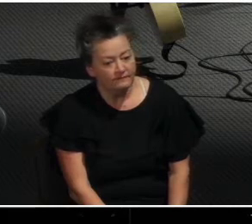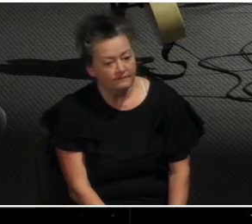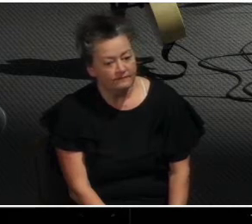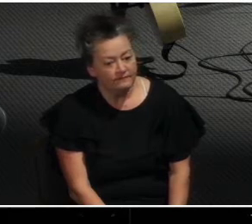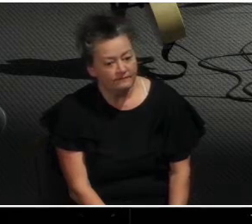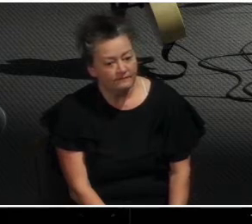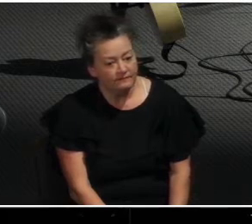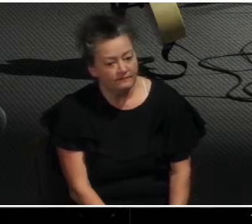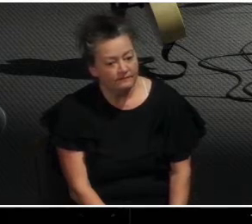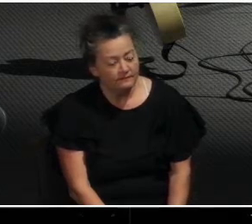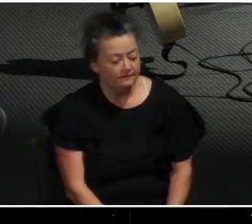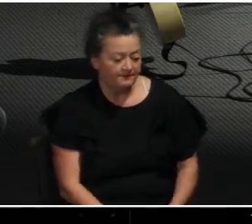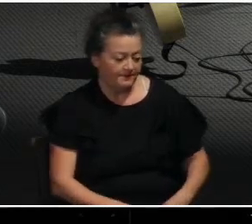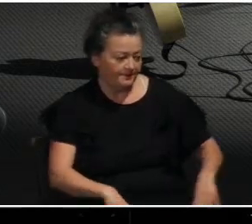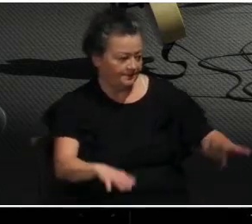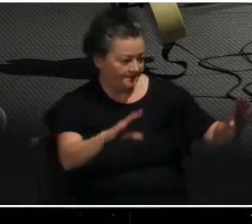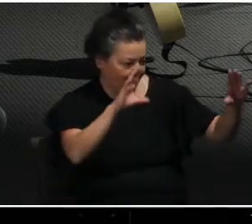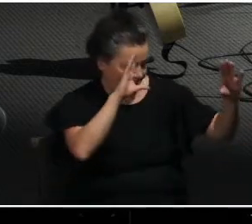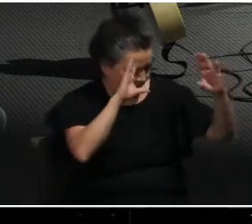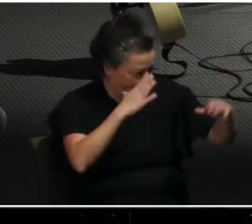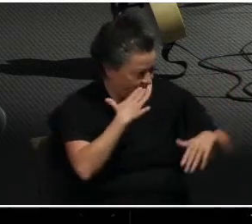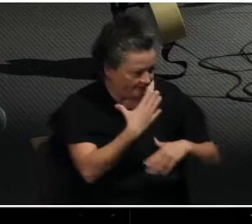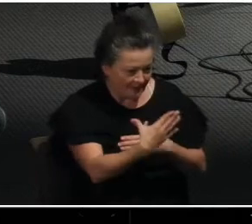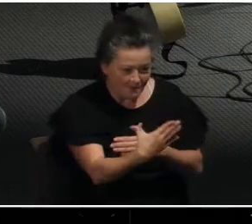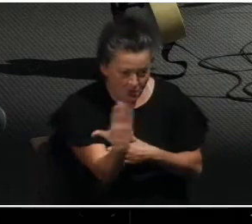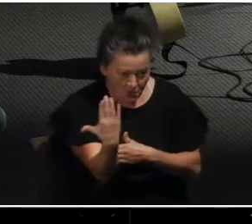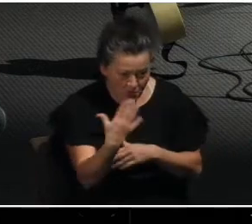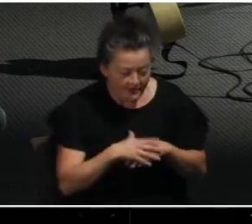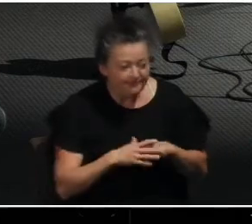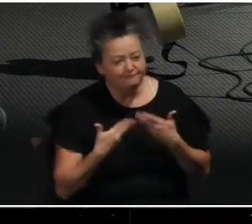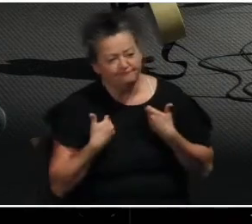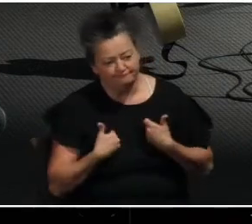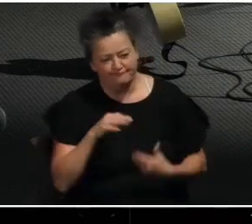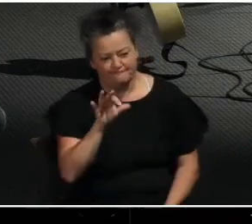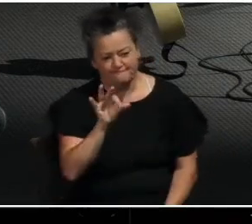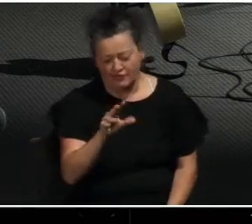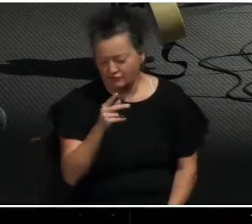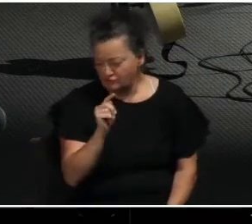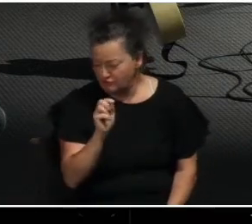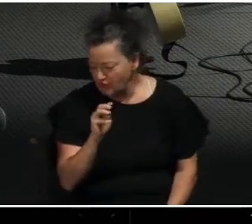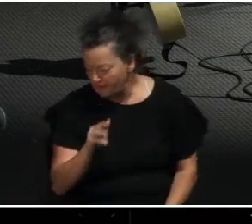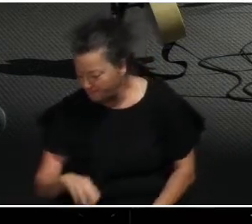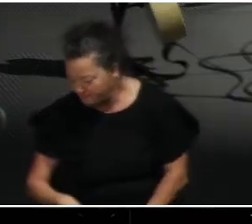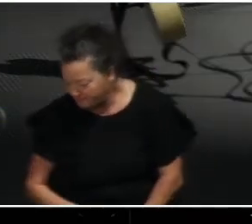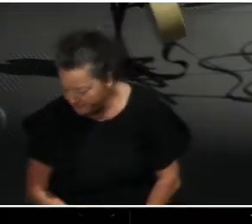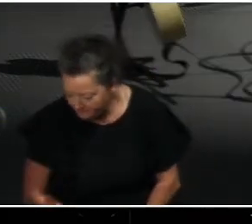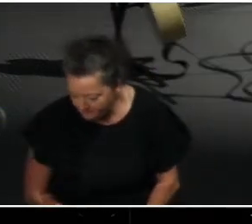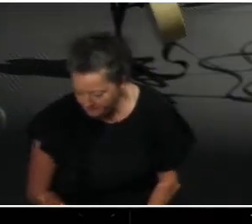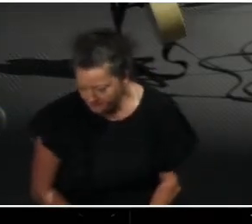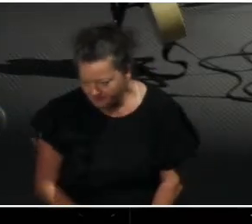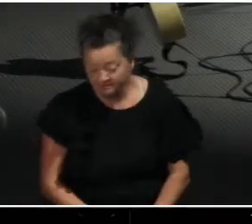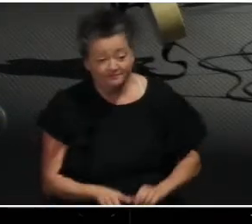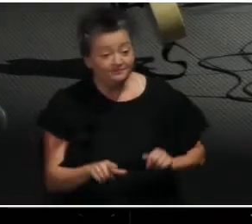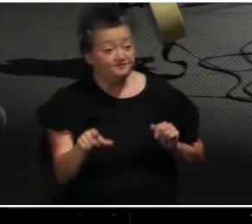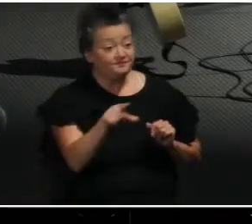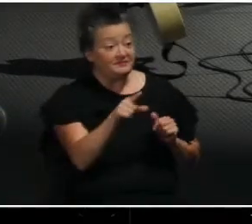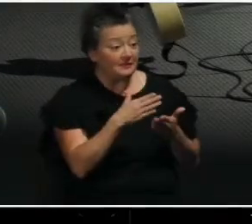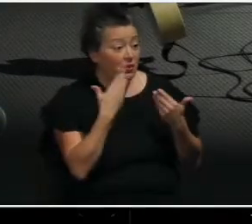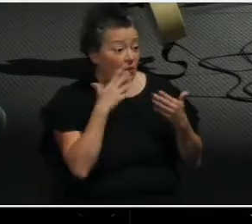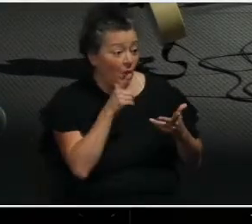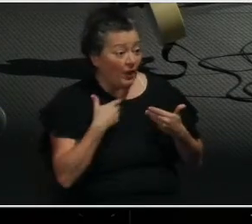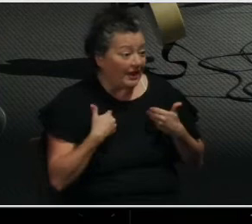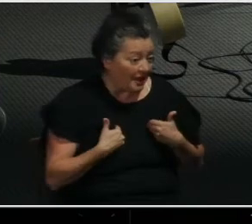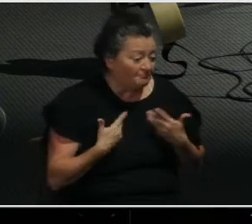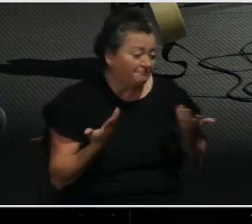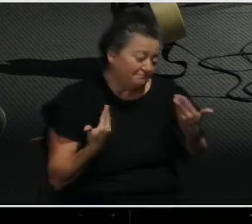Well, good morning everyone. I'm Pastor Tom. For those of you who don't know and for those of you who have joined us online, thanks for being